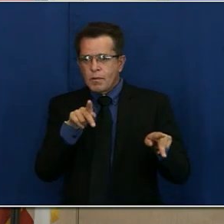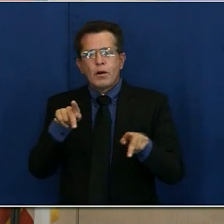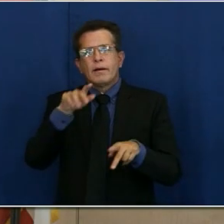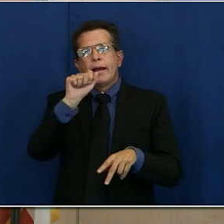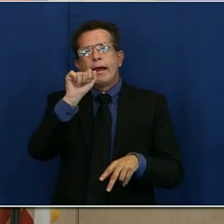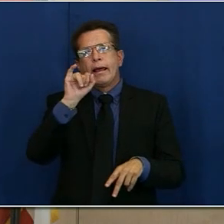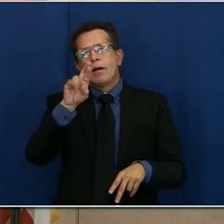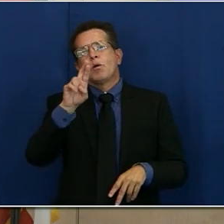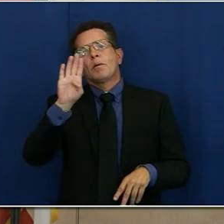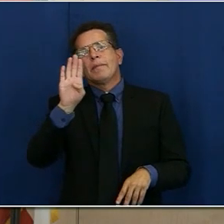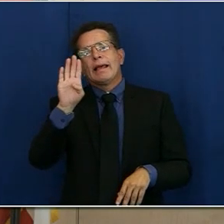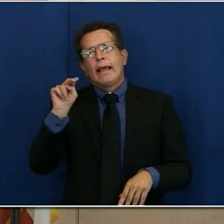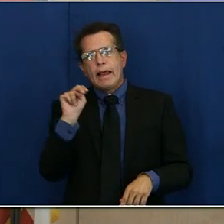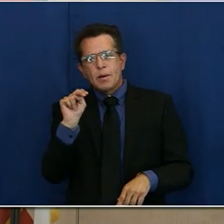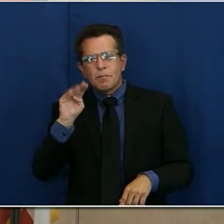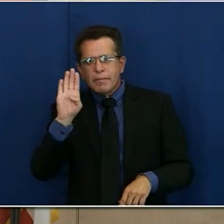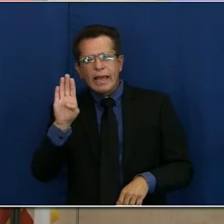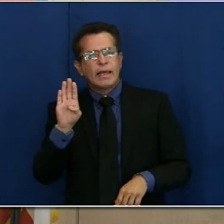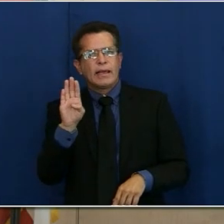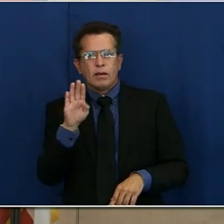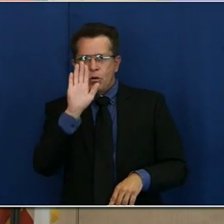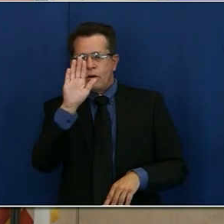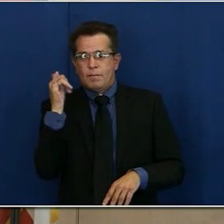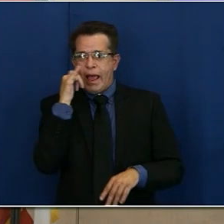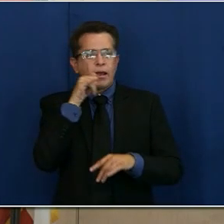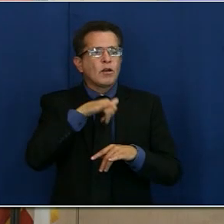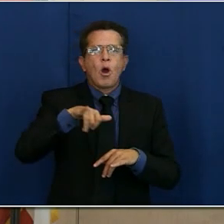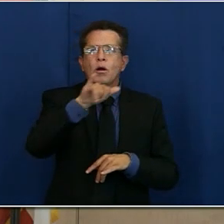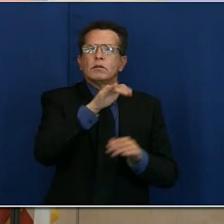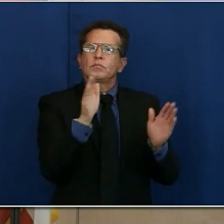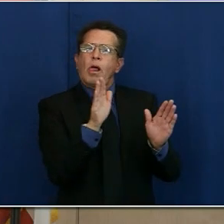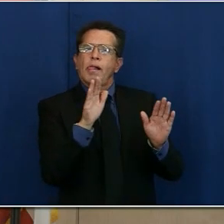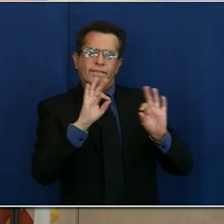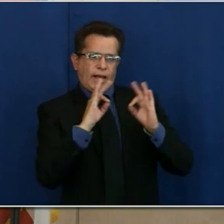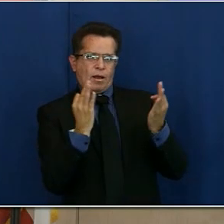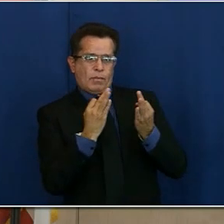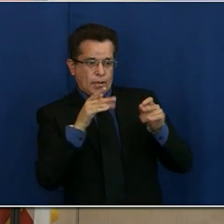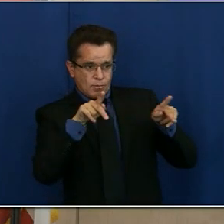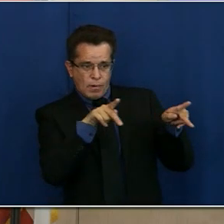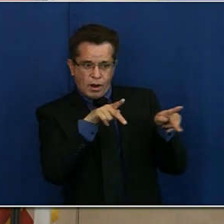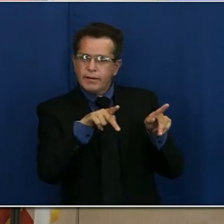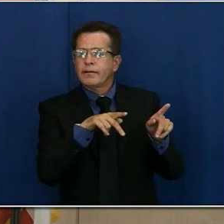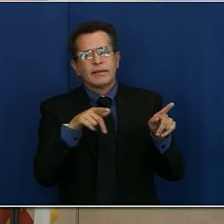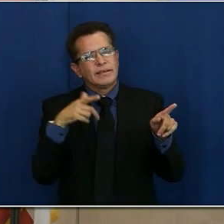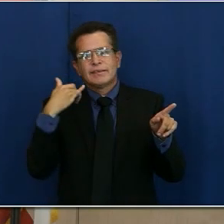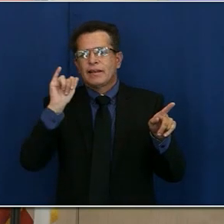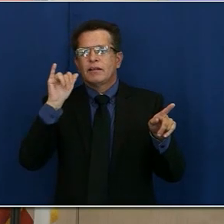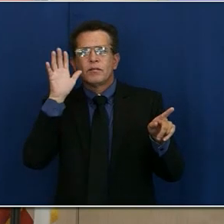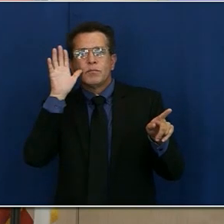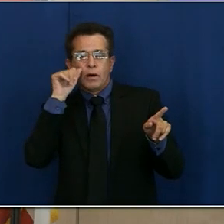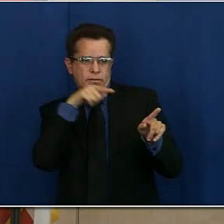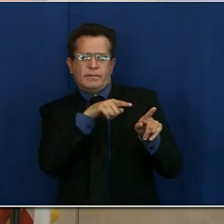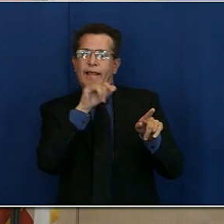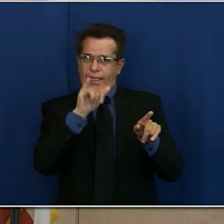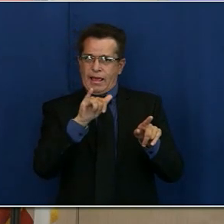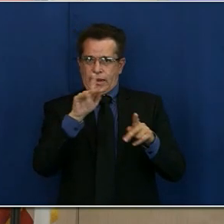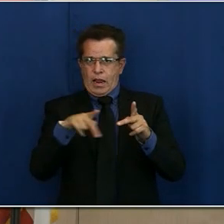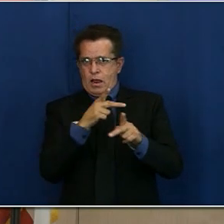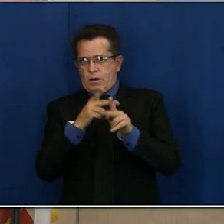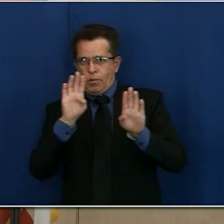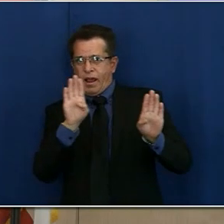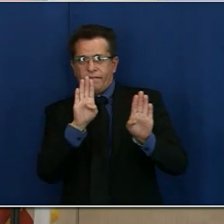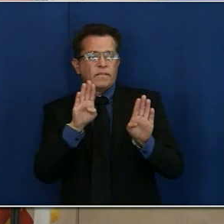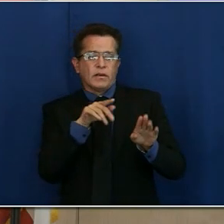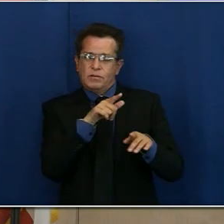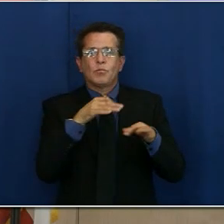Airbnbs or in your backyard. All of those matters, those factors, those actions, those behaviors, all